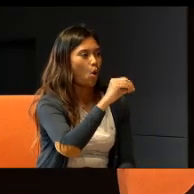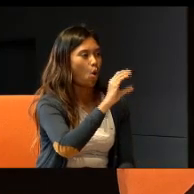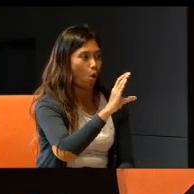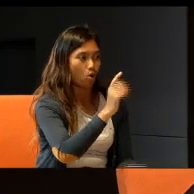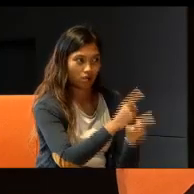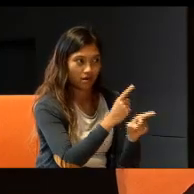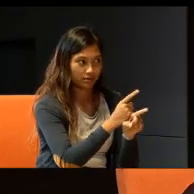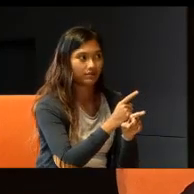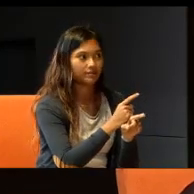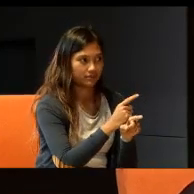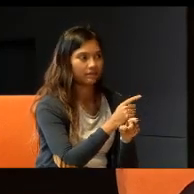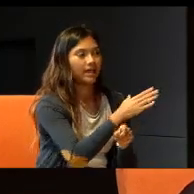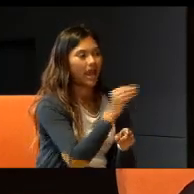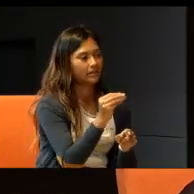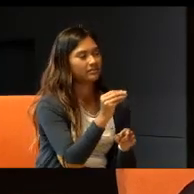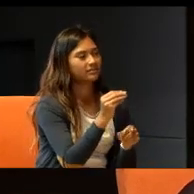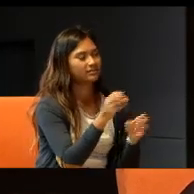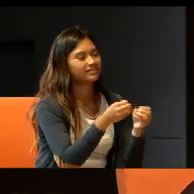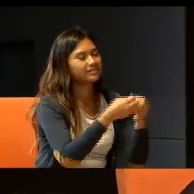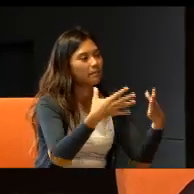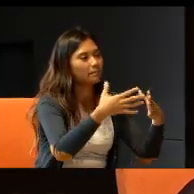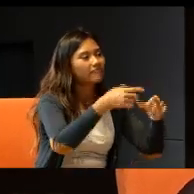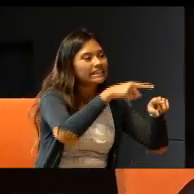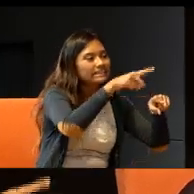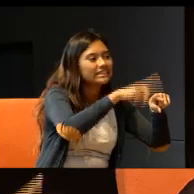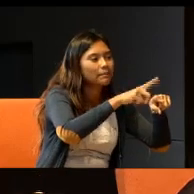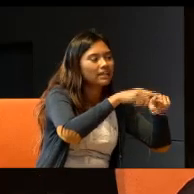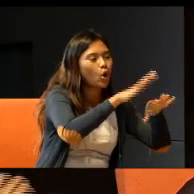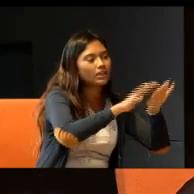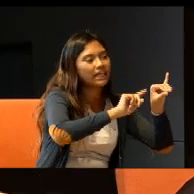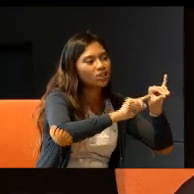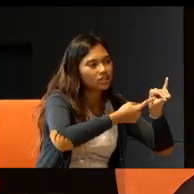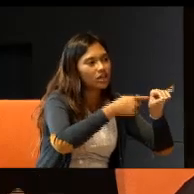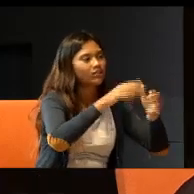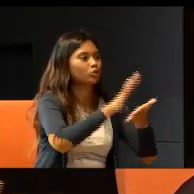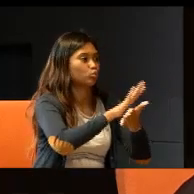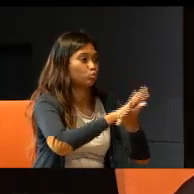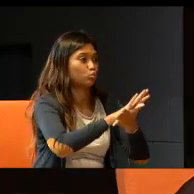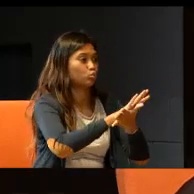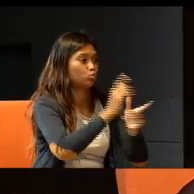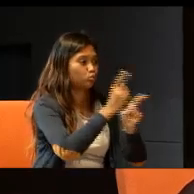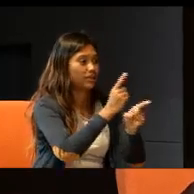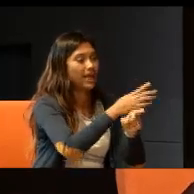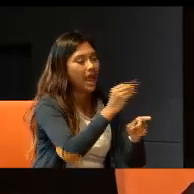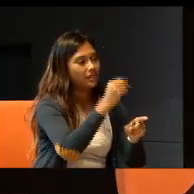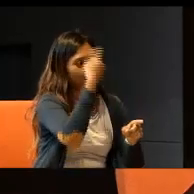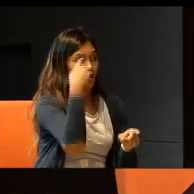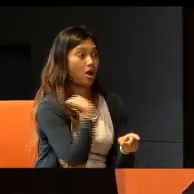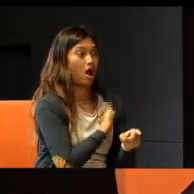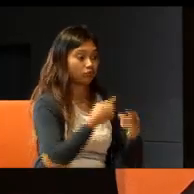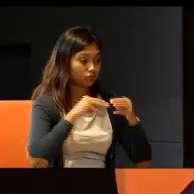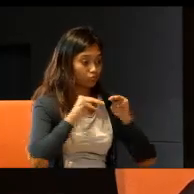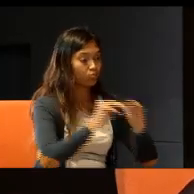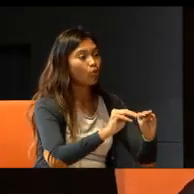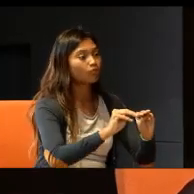right? Yes. And it's very, very much dependent, on the initiative, of the principal, of the school. And, and for us to move forward,